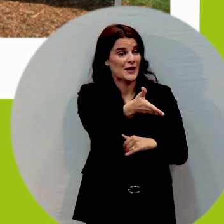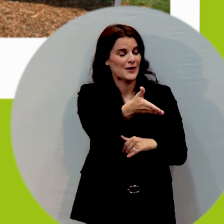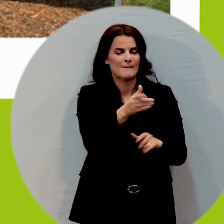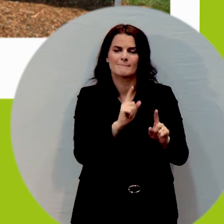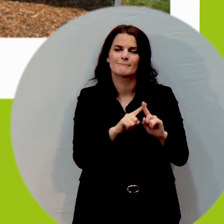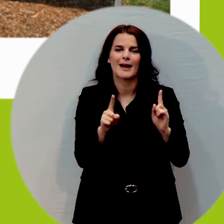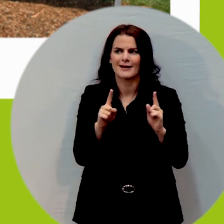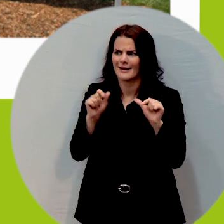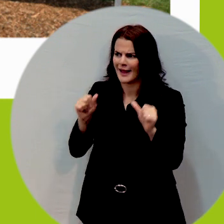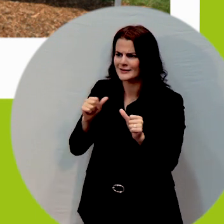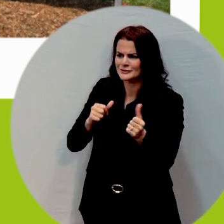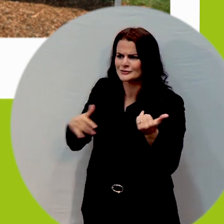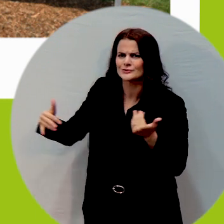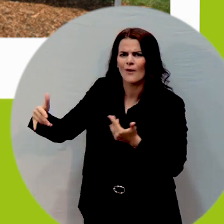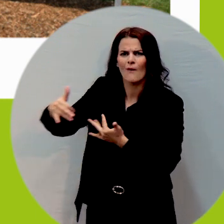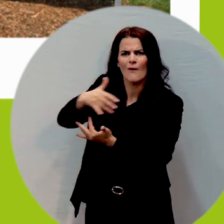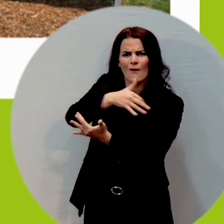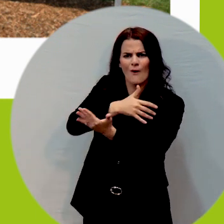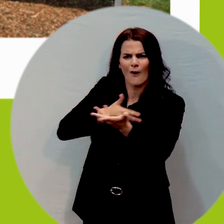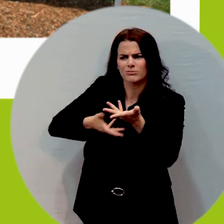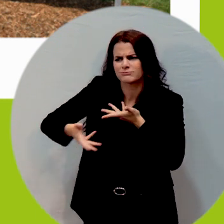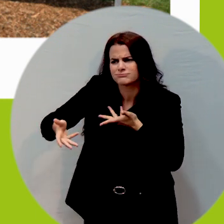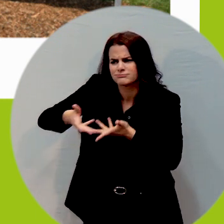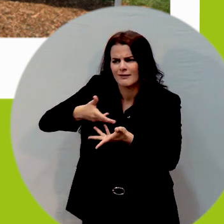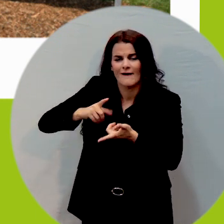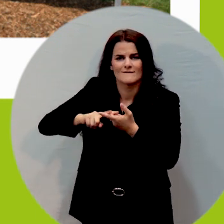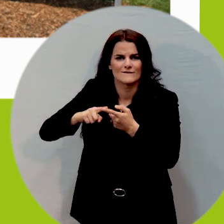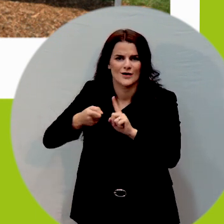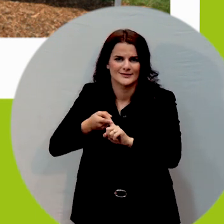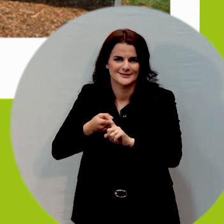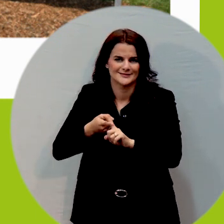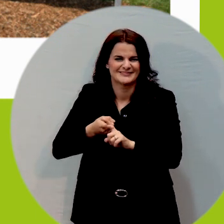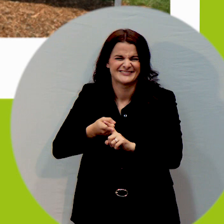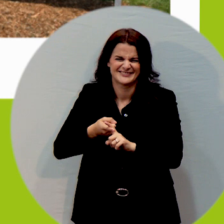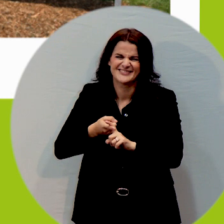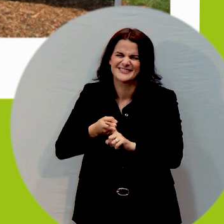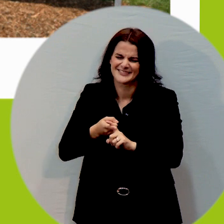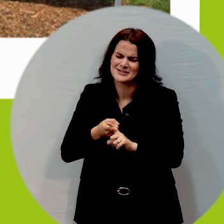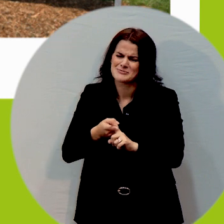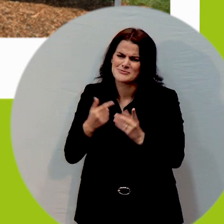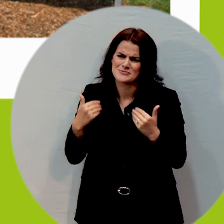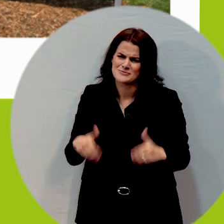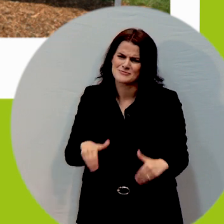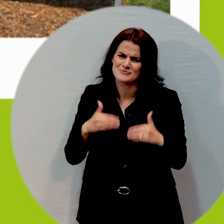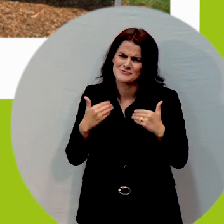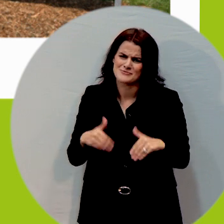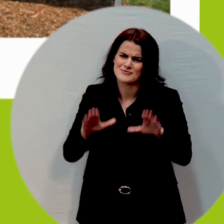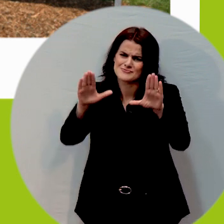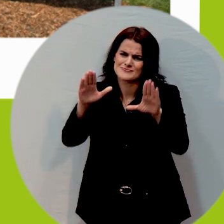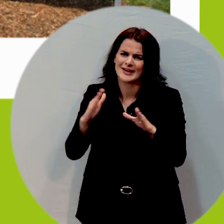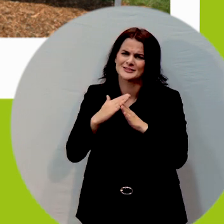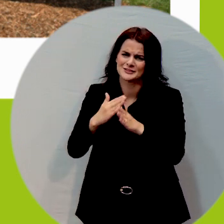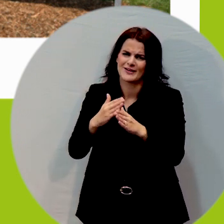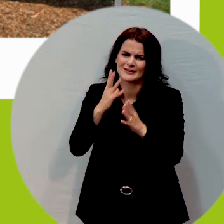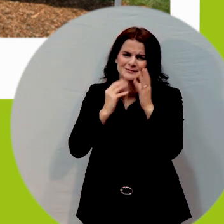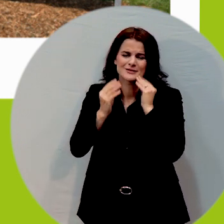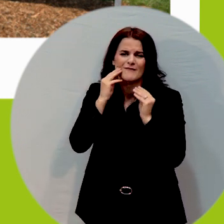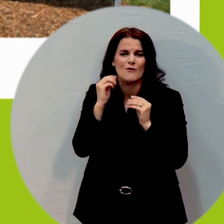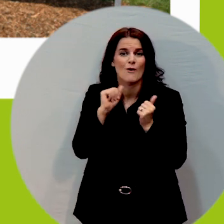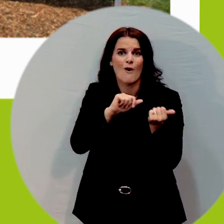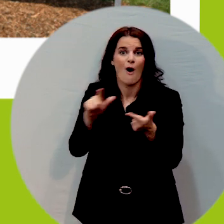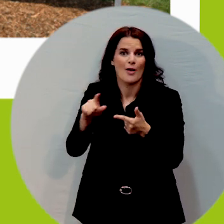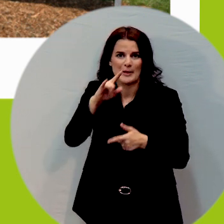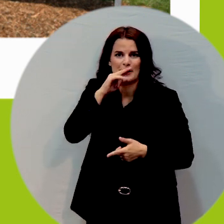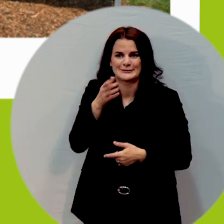being able to socialize and engage with your friends which is you know such a great shared experience for all those kids on the